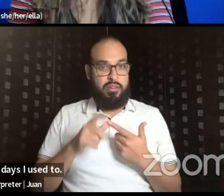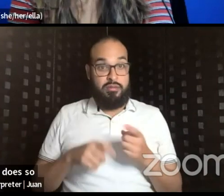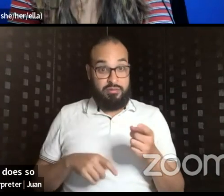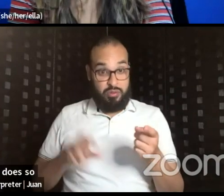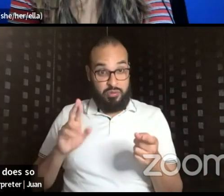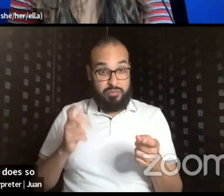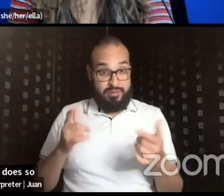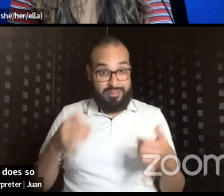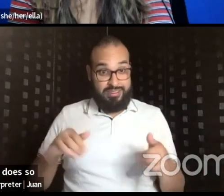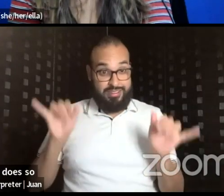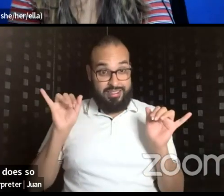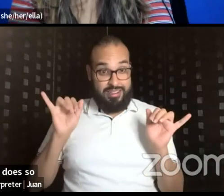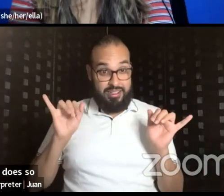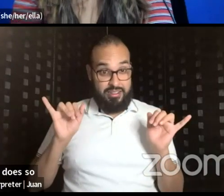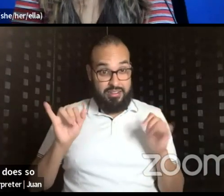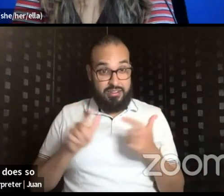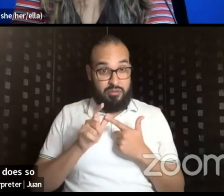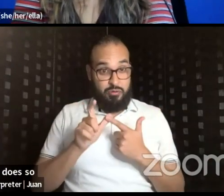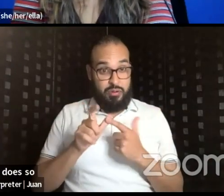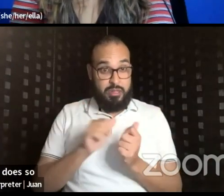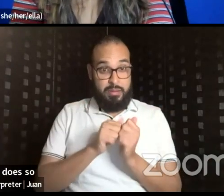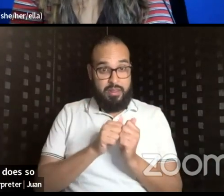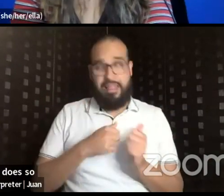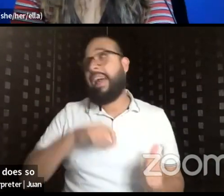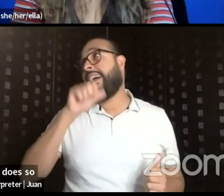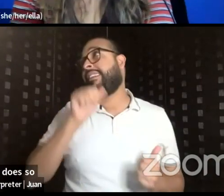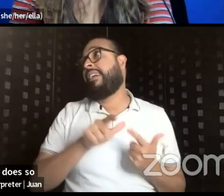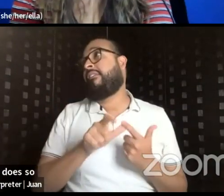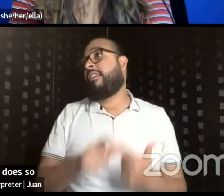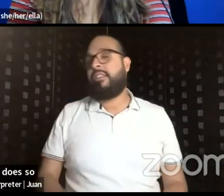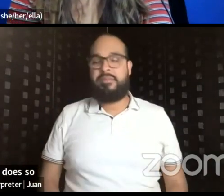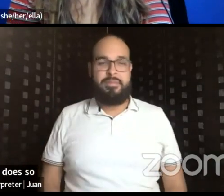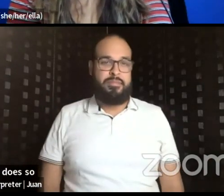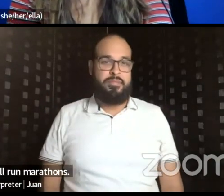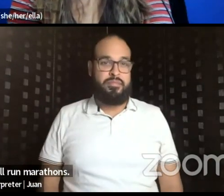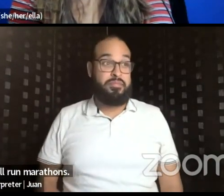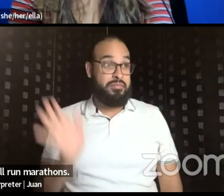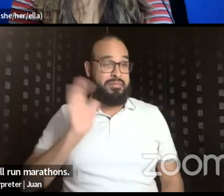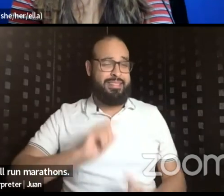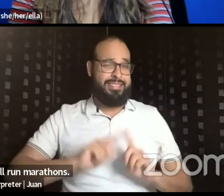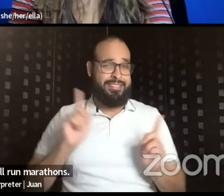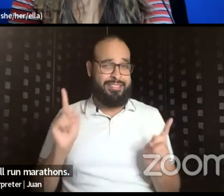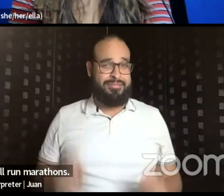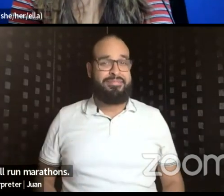run marathons back in the day though.